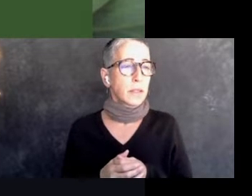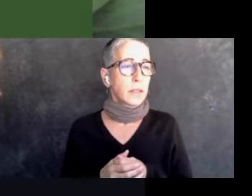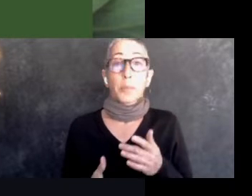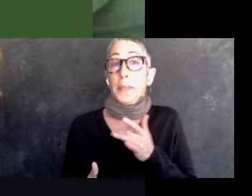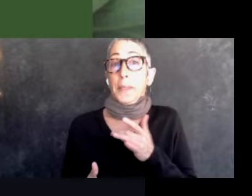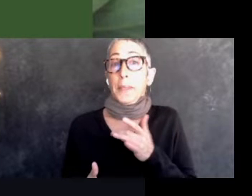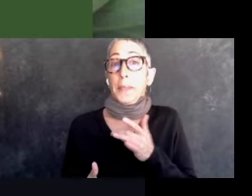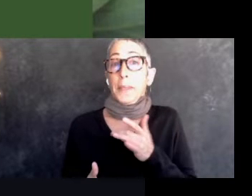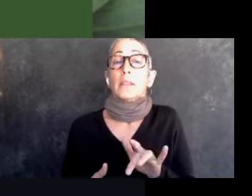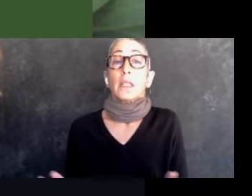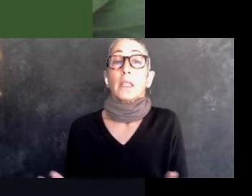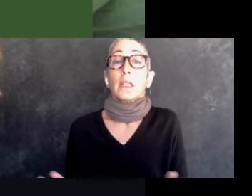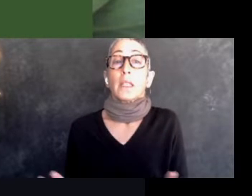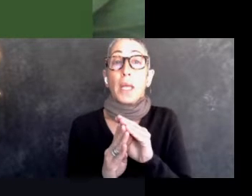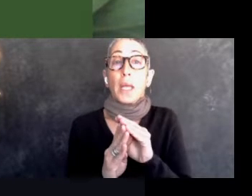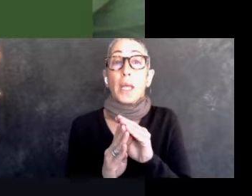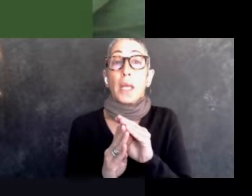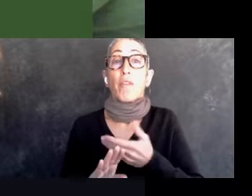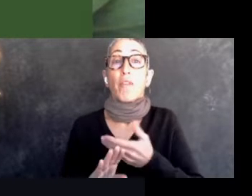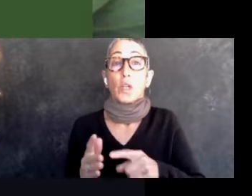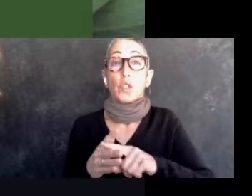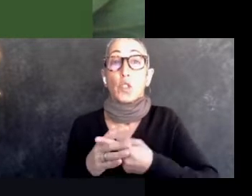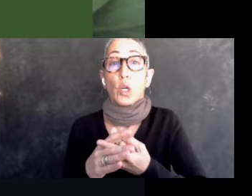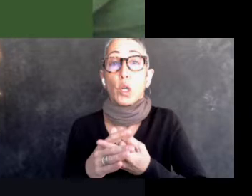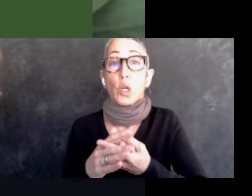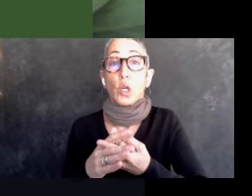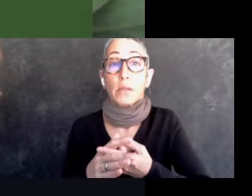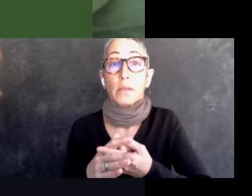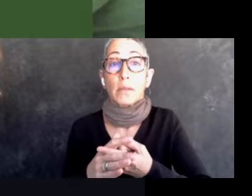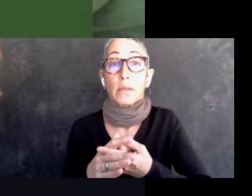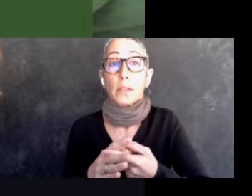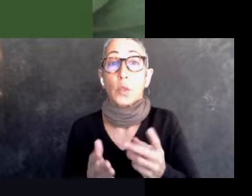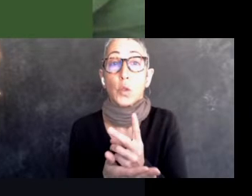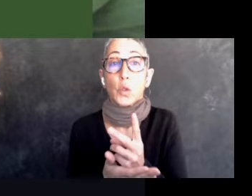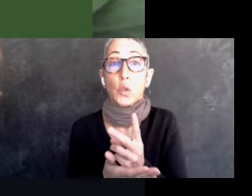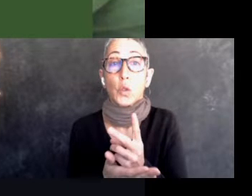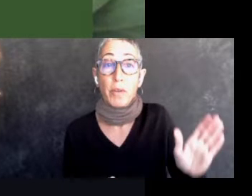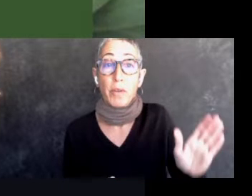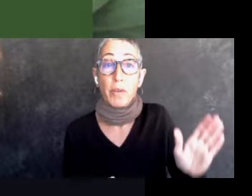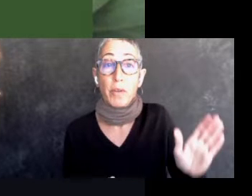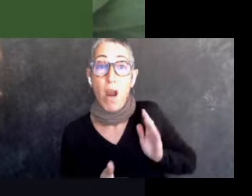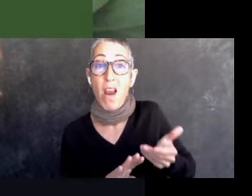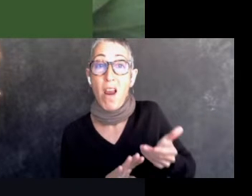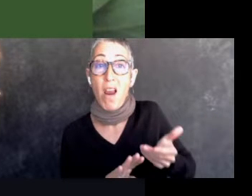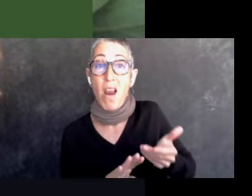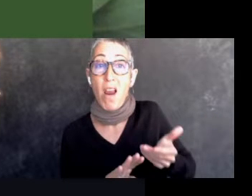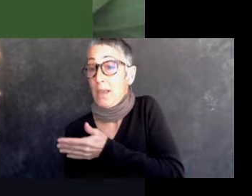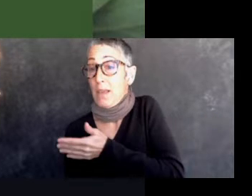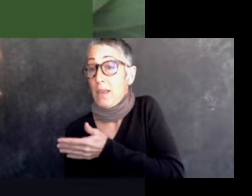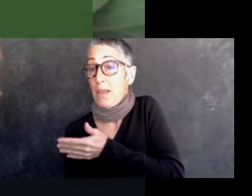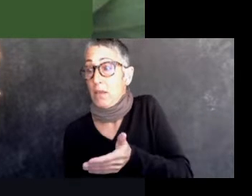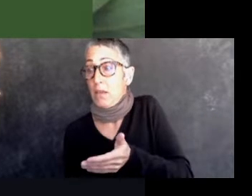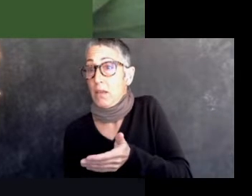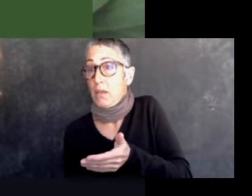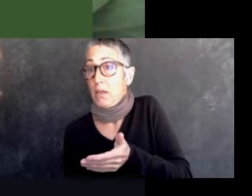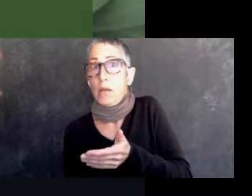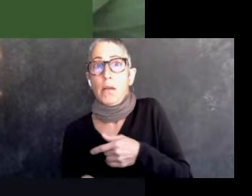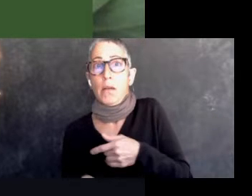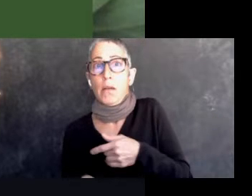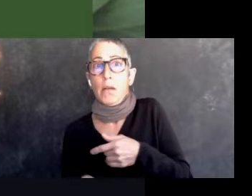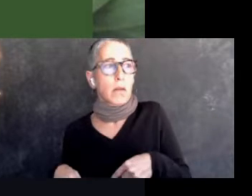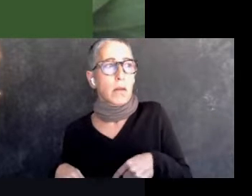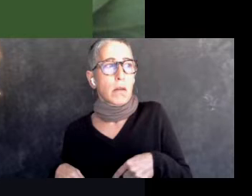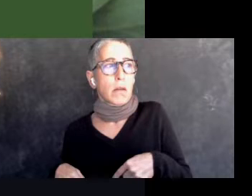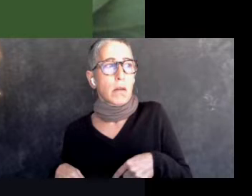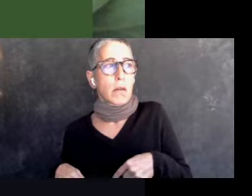I always want to refund everybody's money. Um, because I don't think that, that we